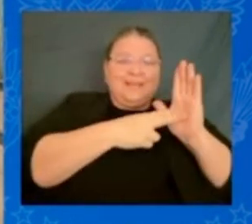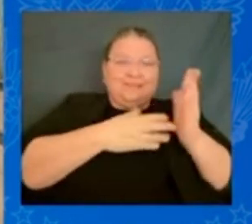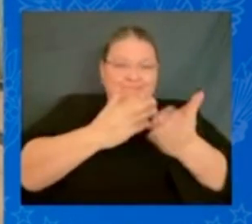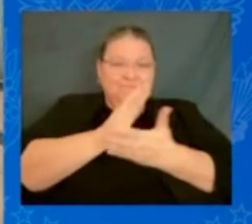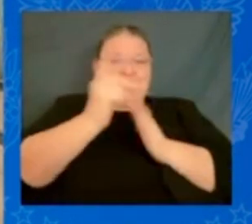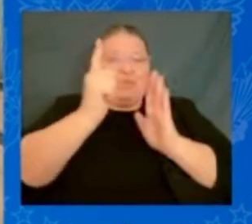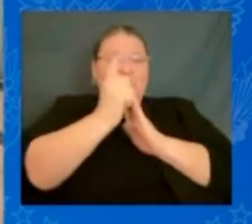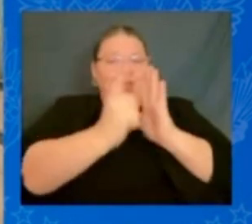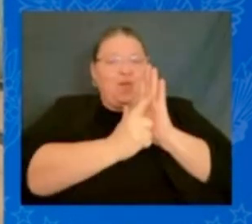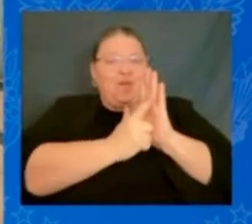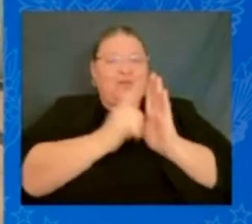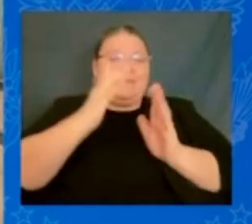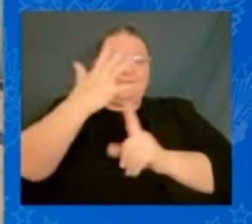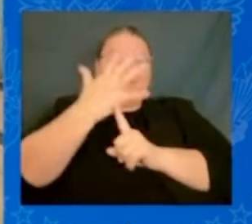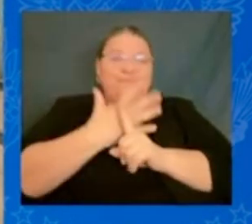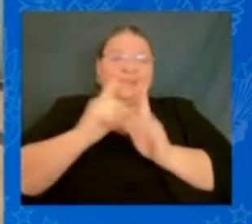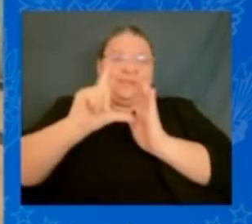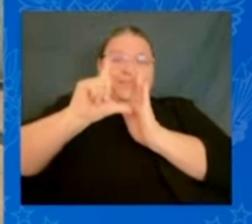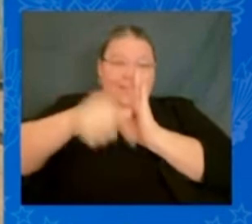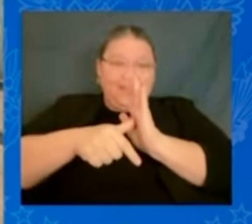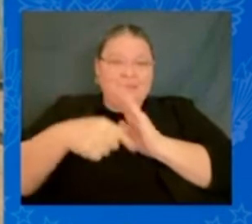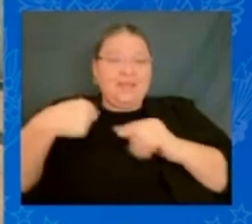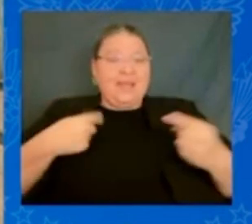But as I come here in commemoration,